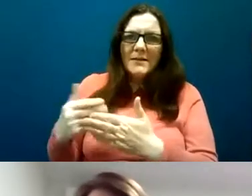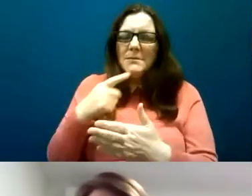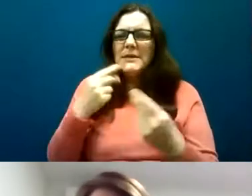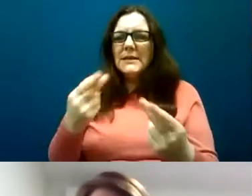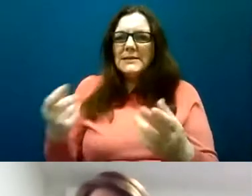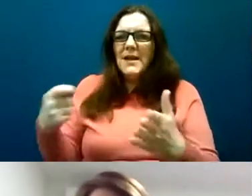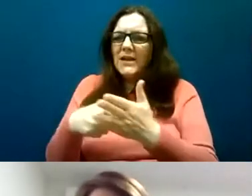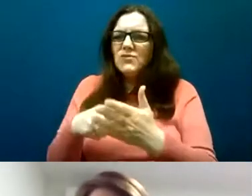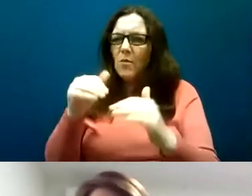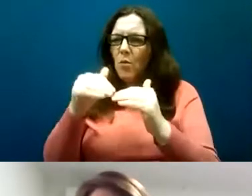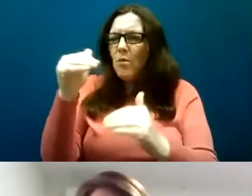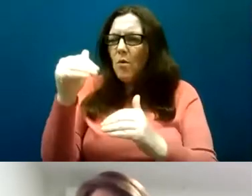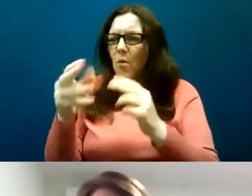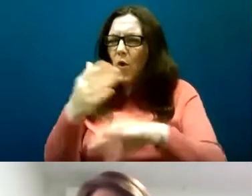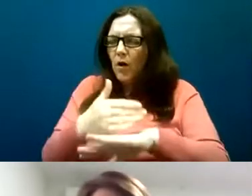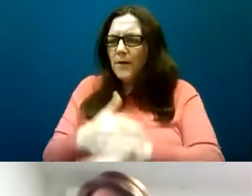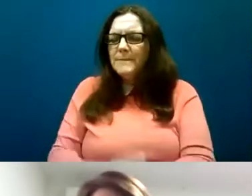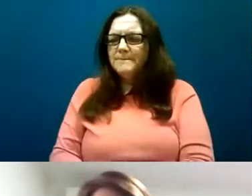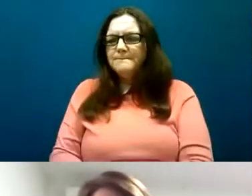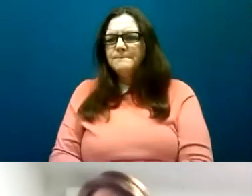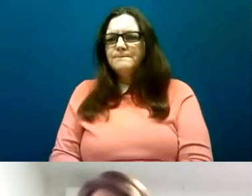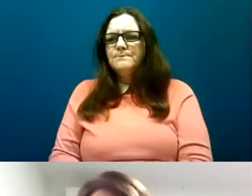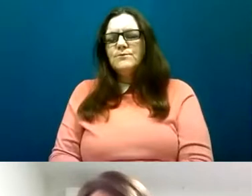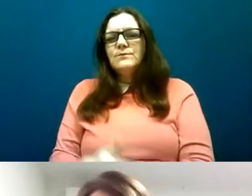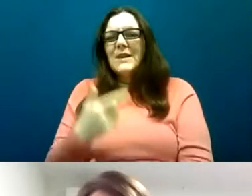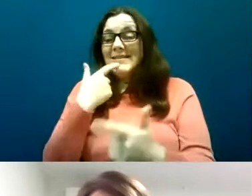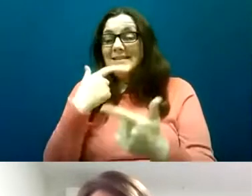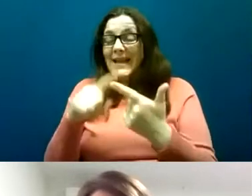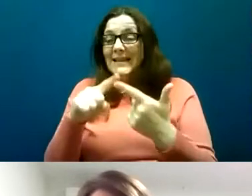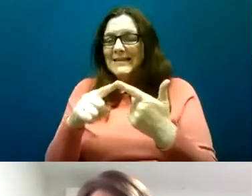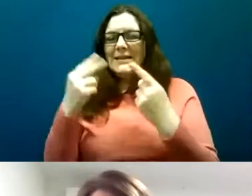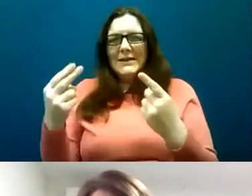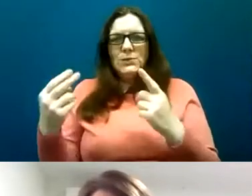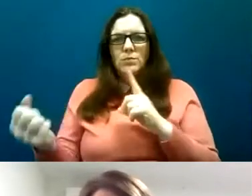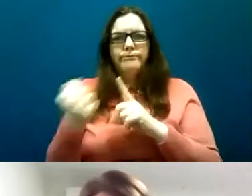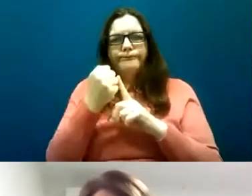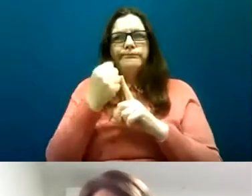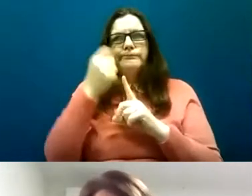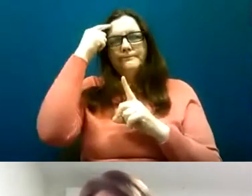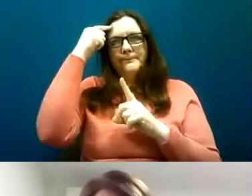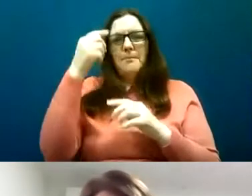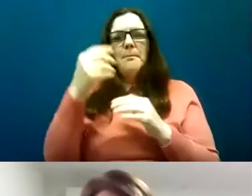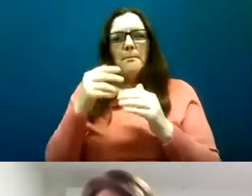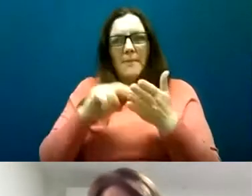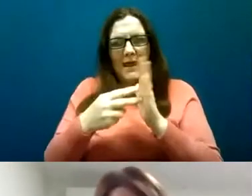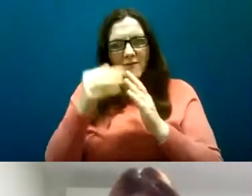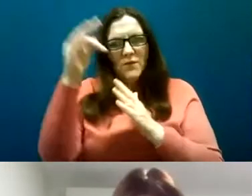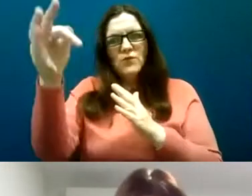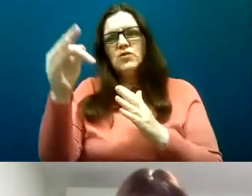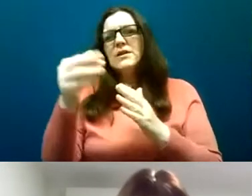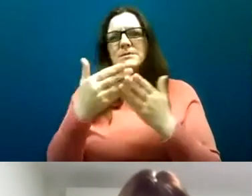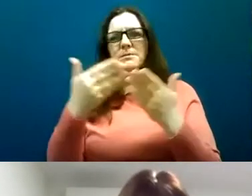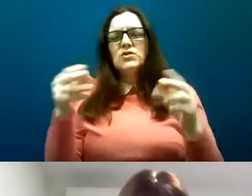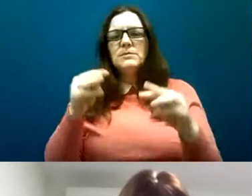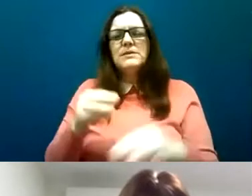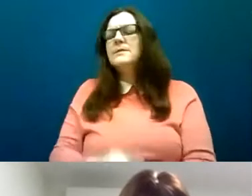strikes me is that we do need to be able to forward plan as much as possible the alignment of